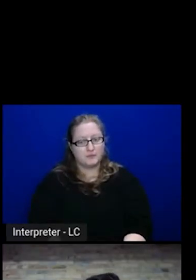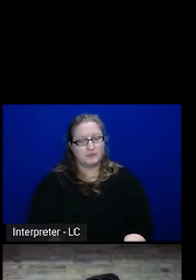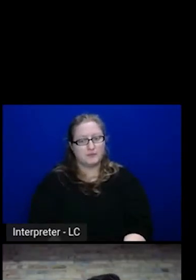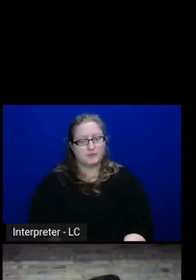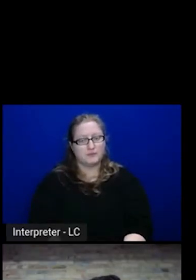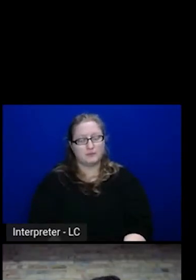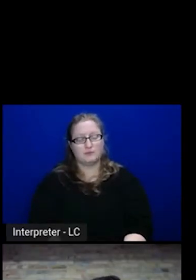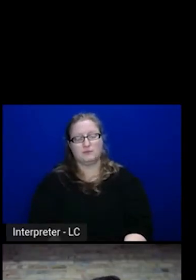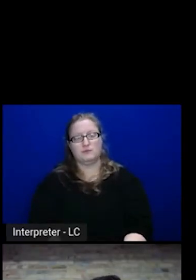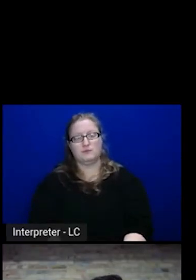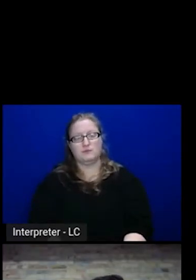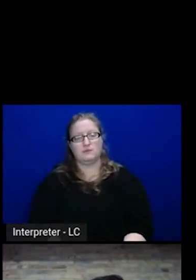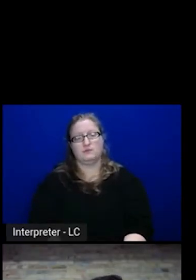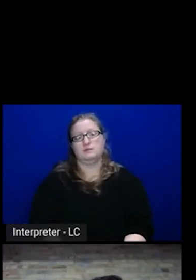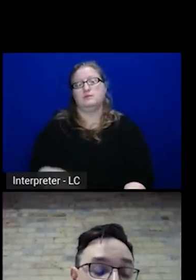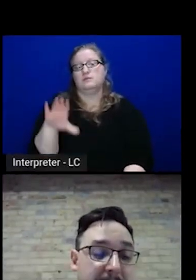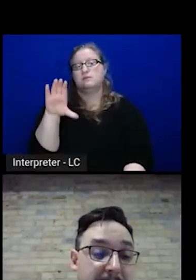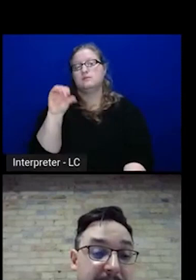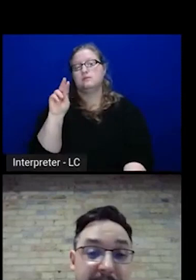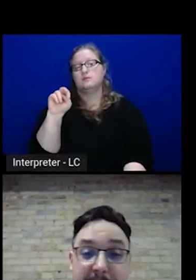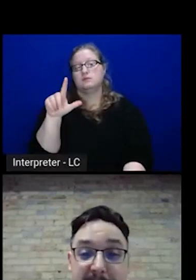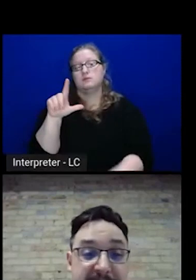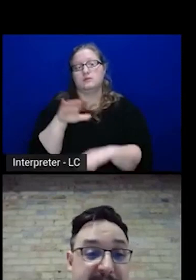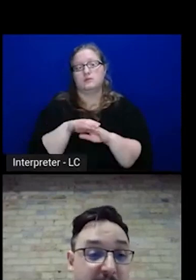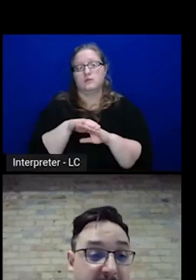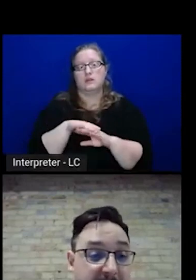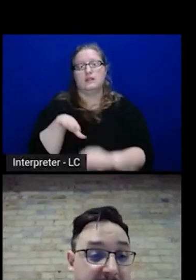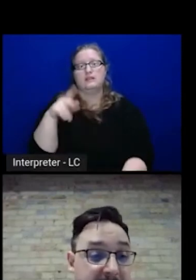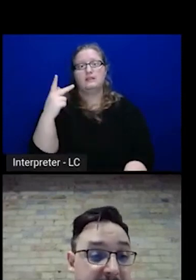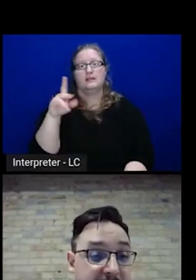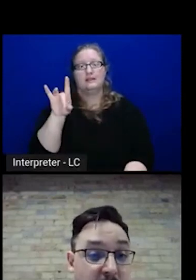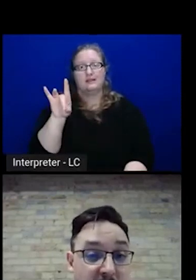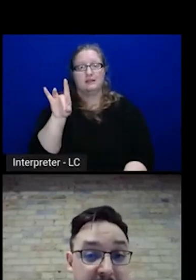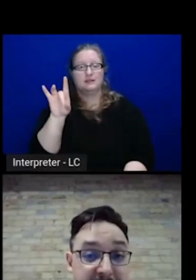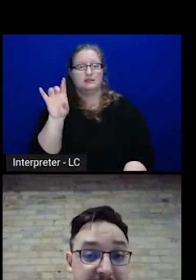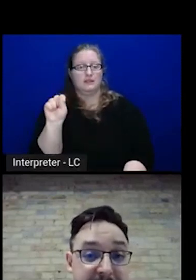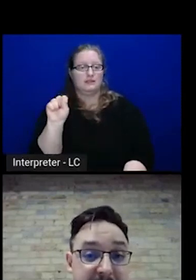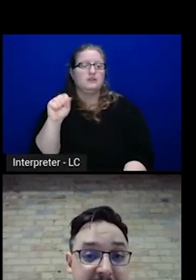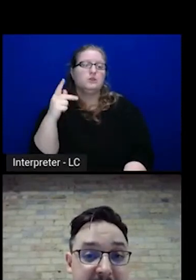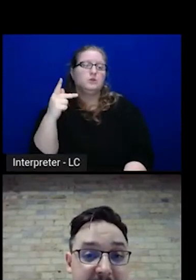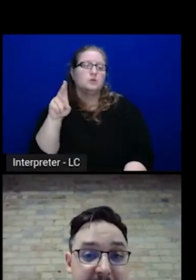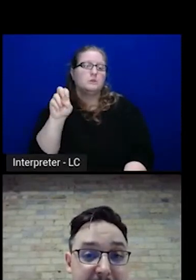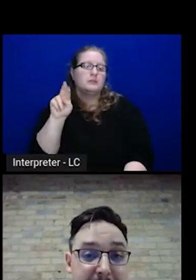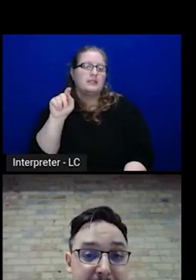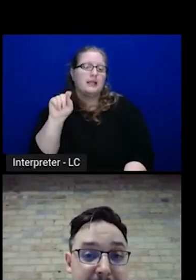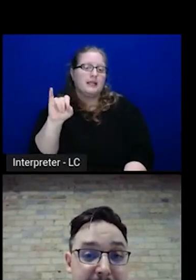So console on Kubernetes, this is like my favorite way to work with it.